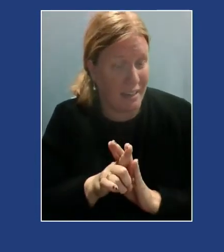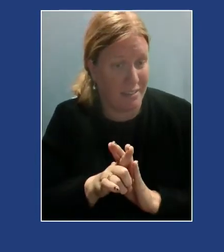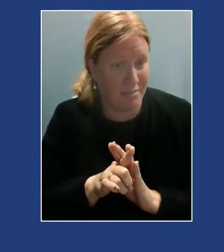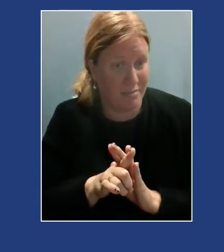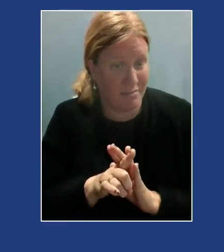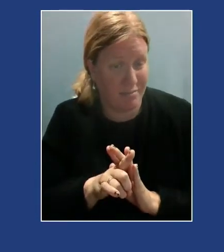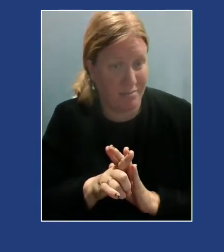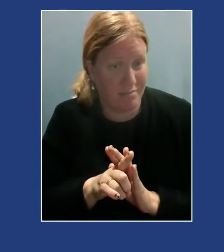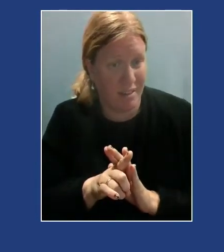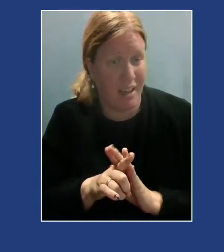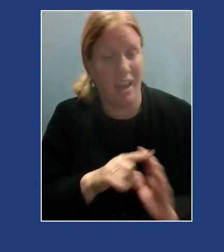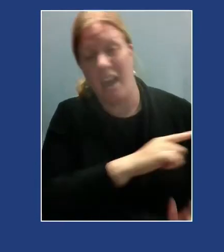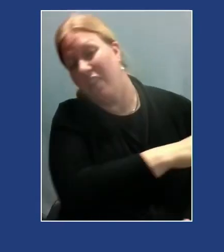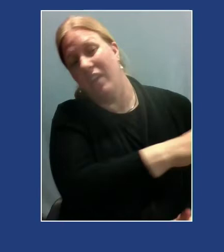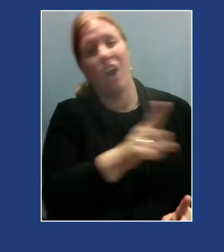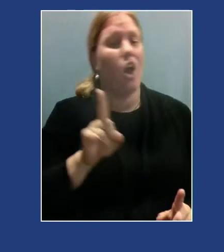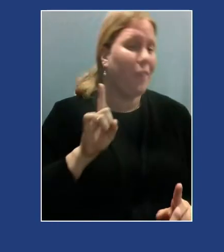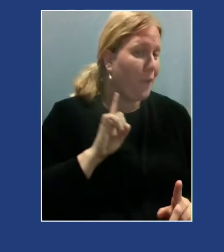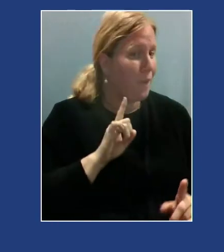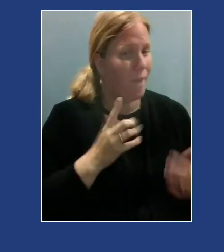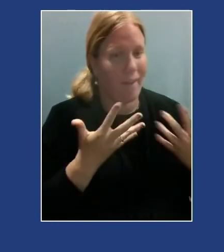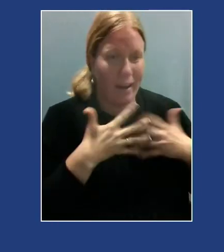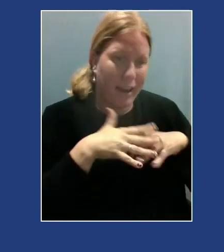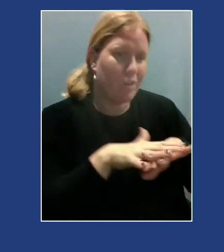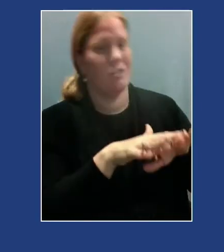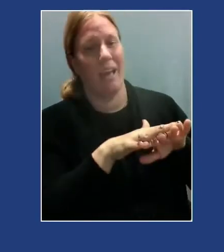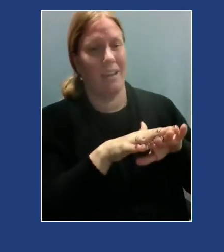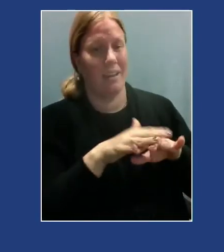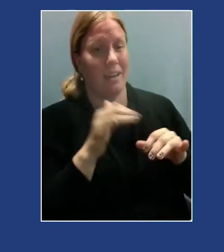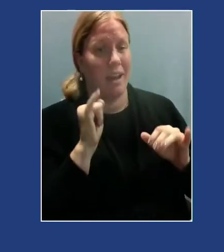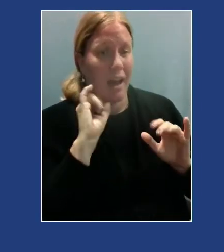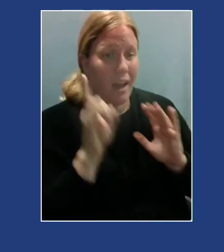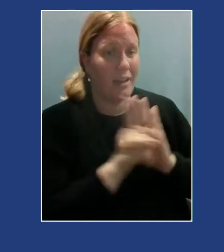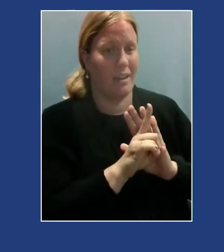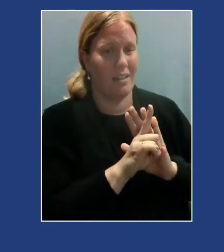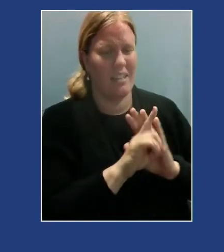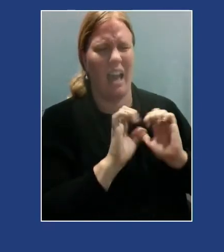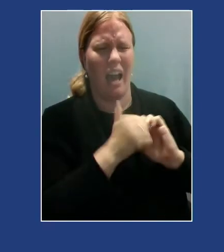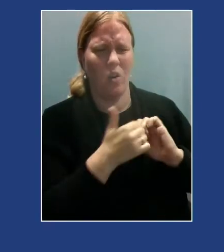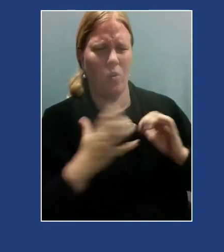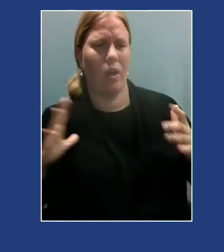identities? What does it look like to weave in a connection to the past?